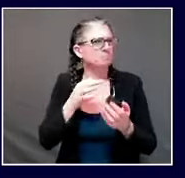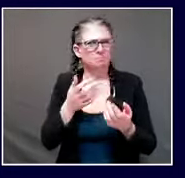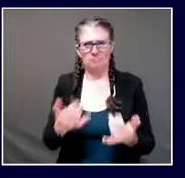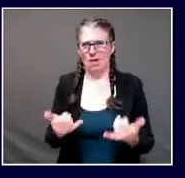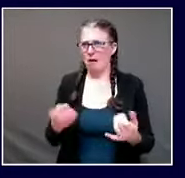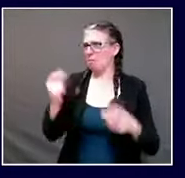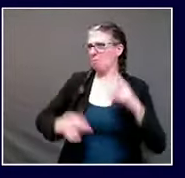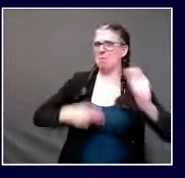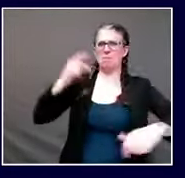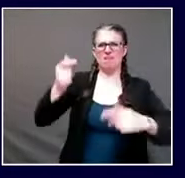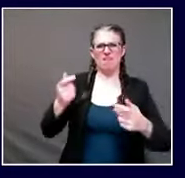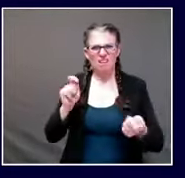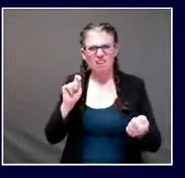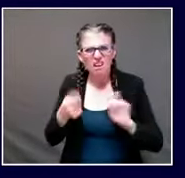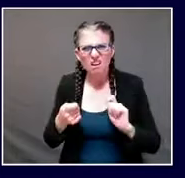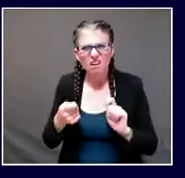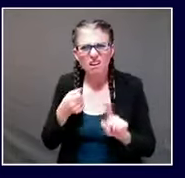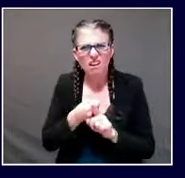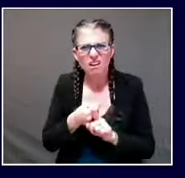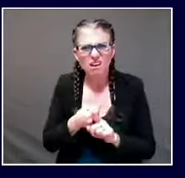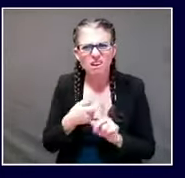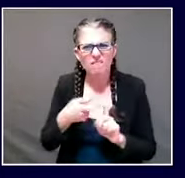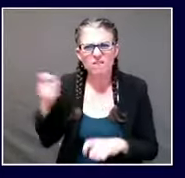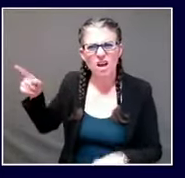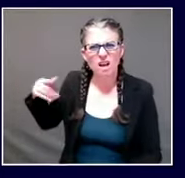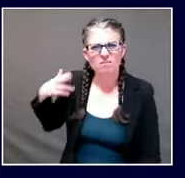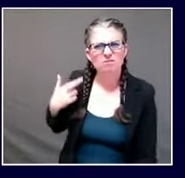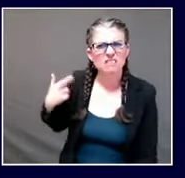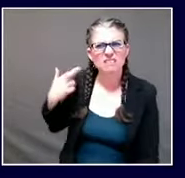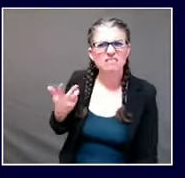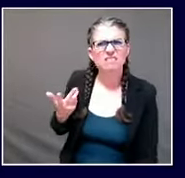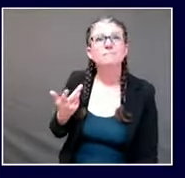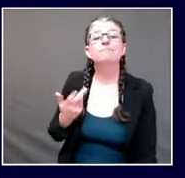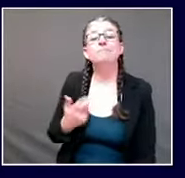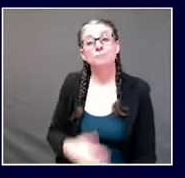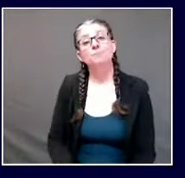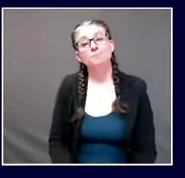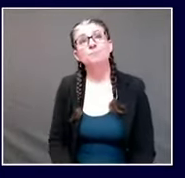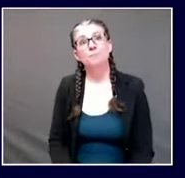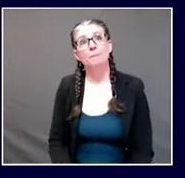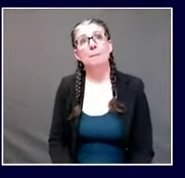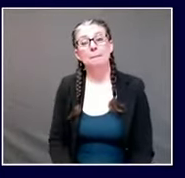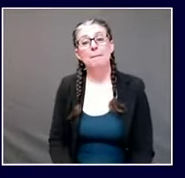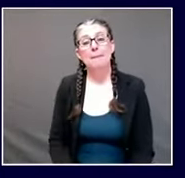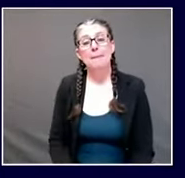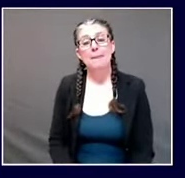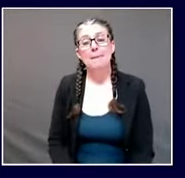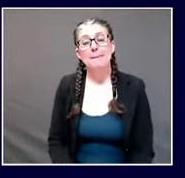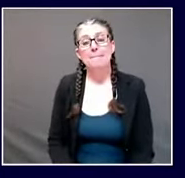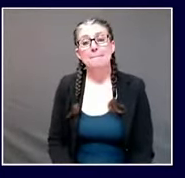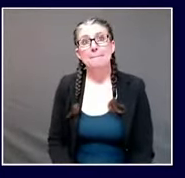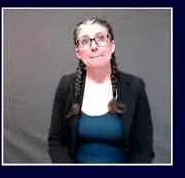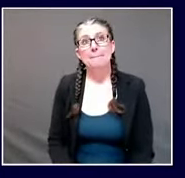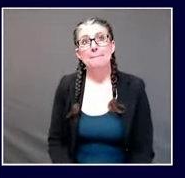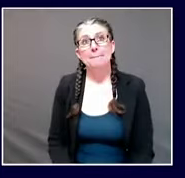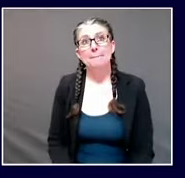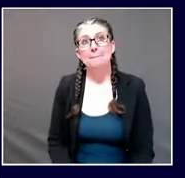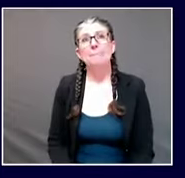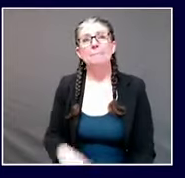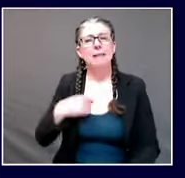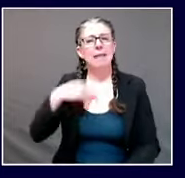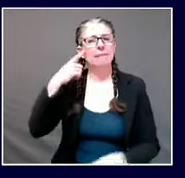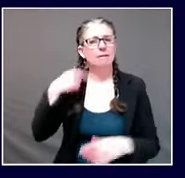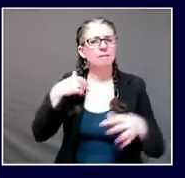happening with schools is not dissimilar from what uh i discussed i think it was last week which is